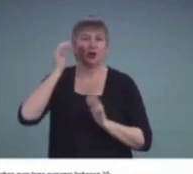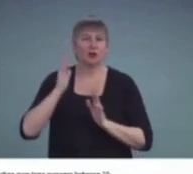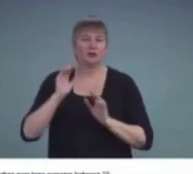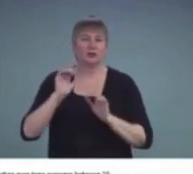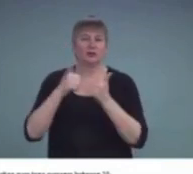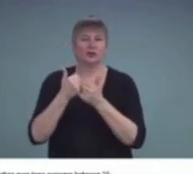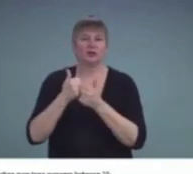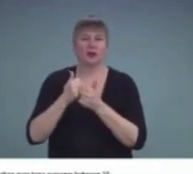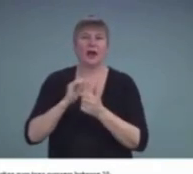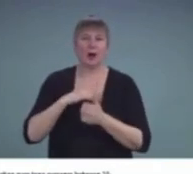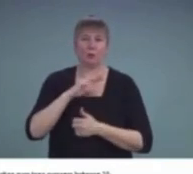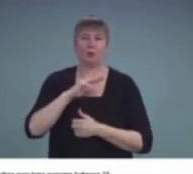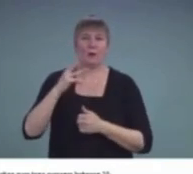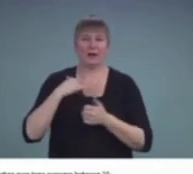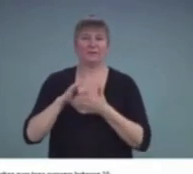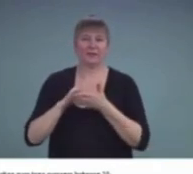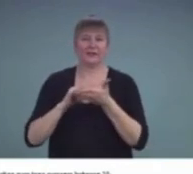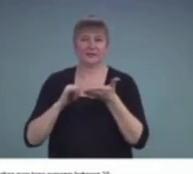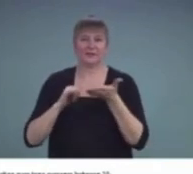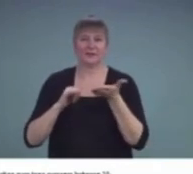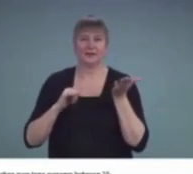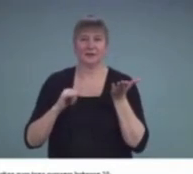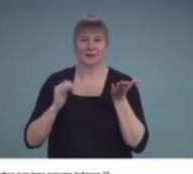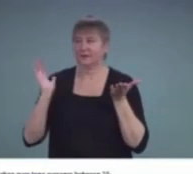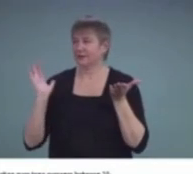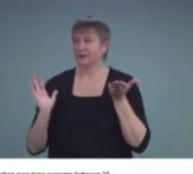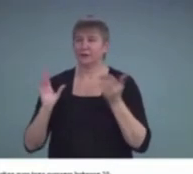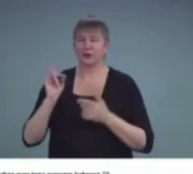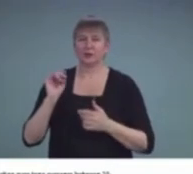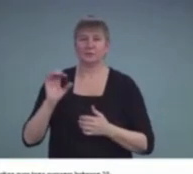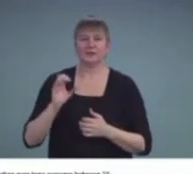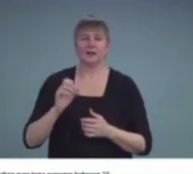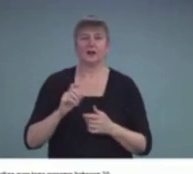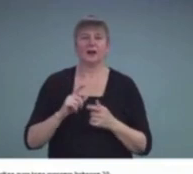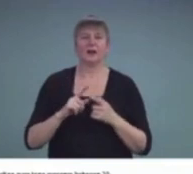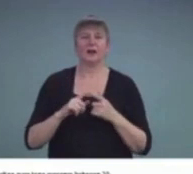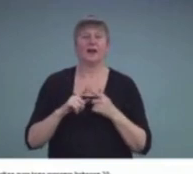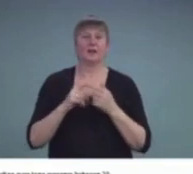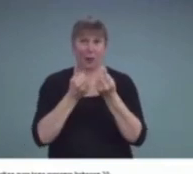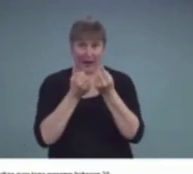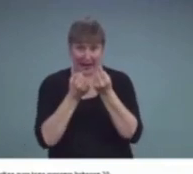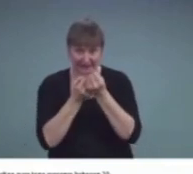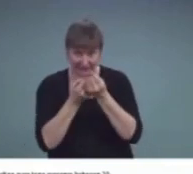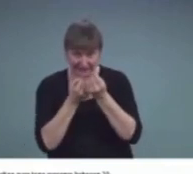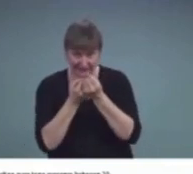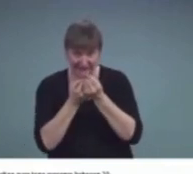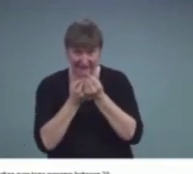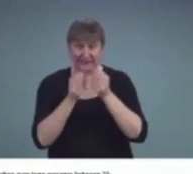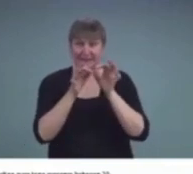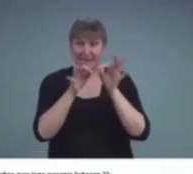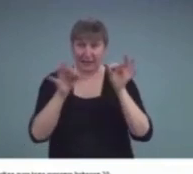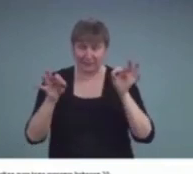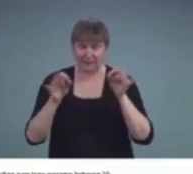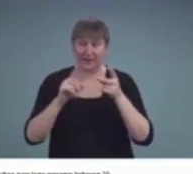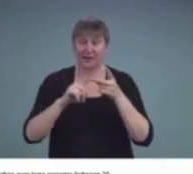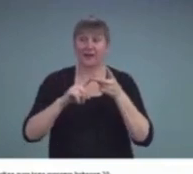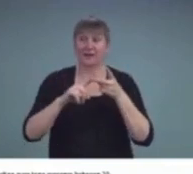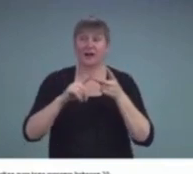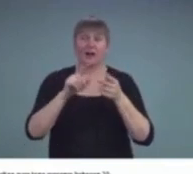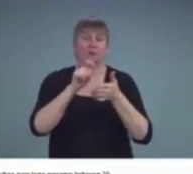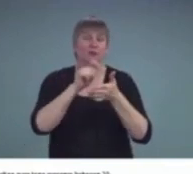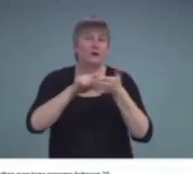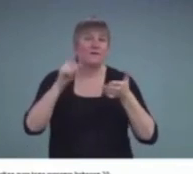Because these advocacy statements and guidance documents are written for school administrators, parents, teachers,